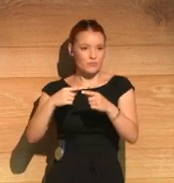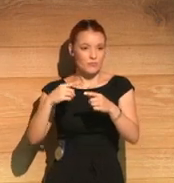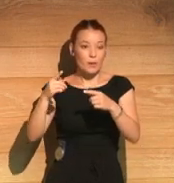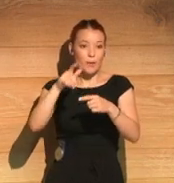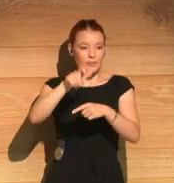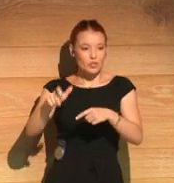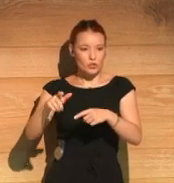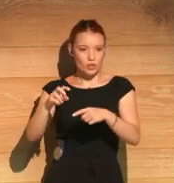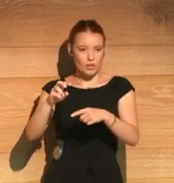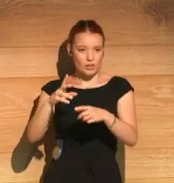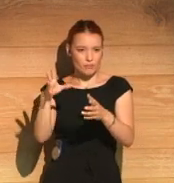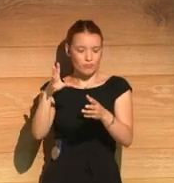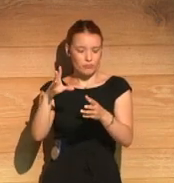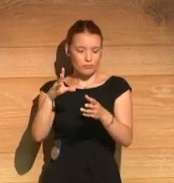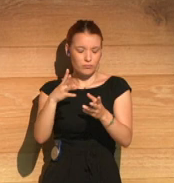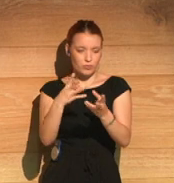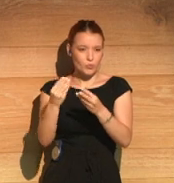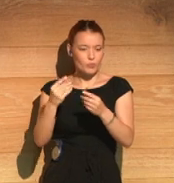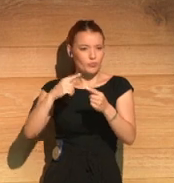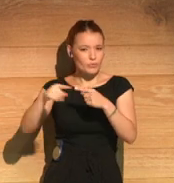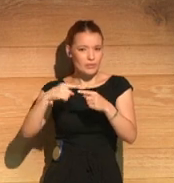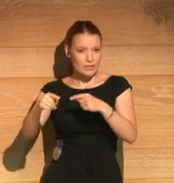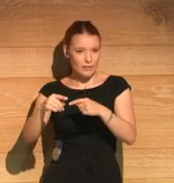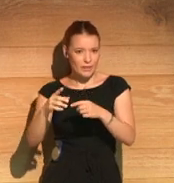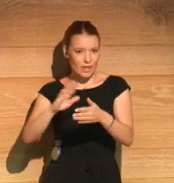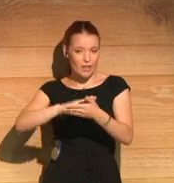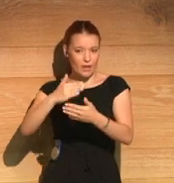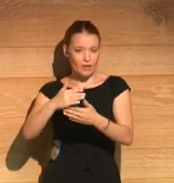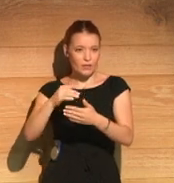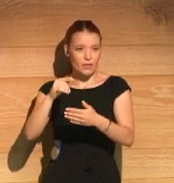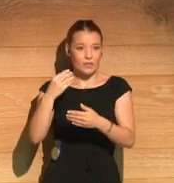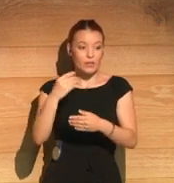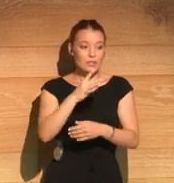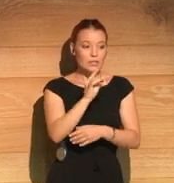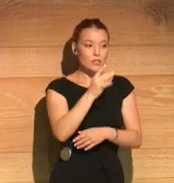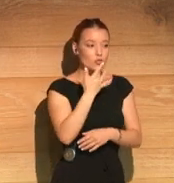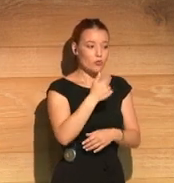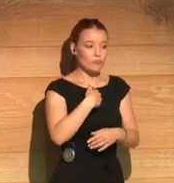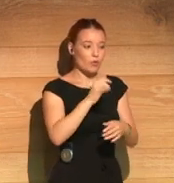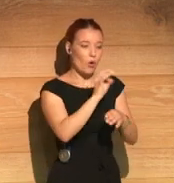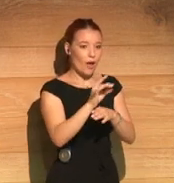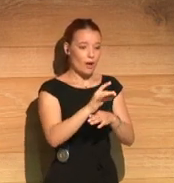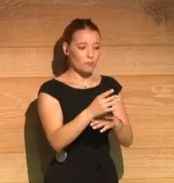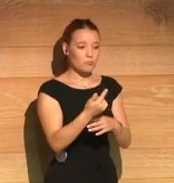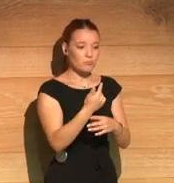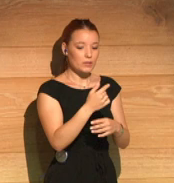from elderly people, particularly maybe sort of so 70 and over,